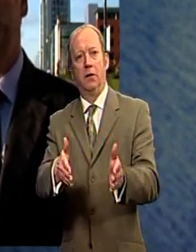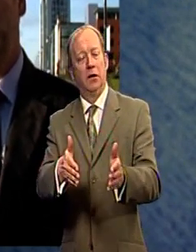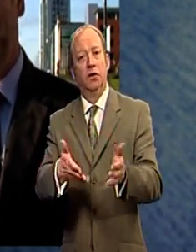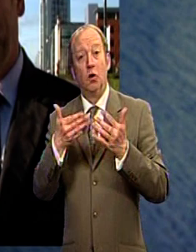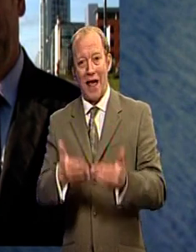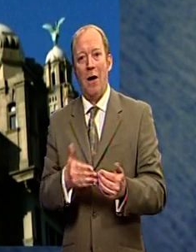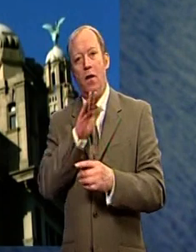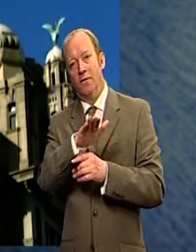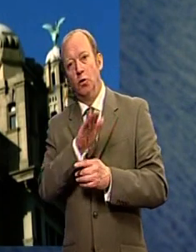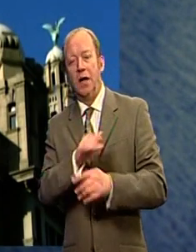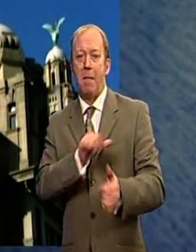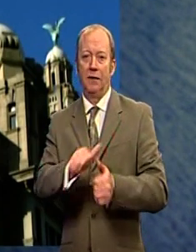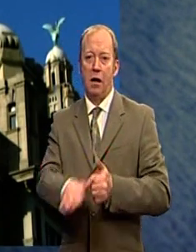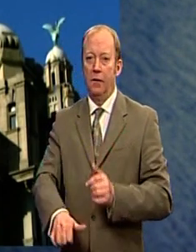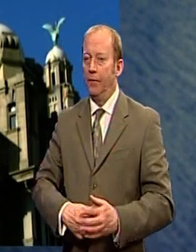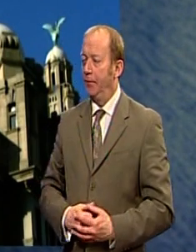even brighter future.